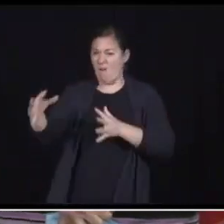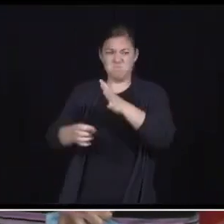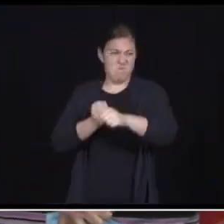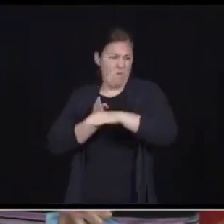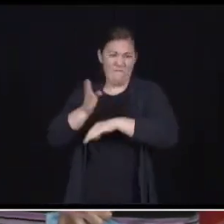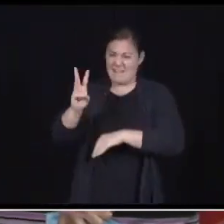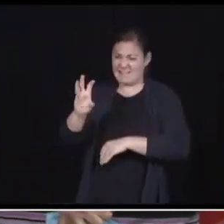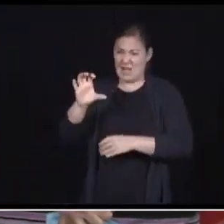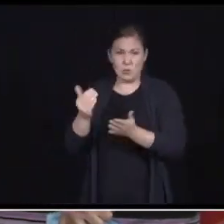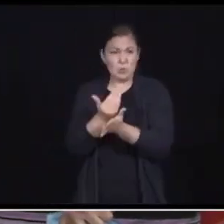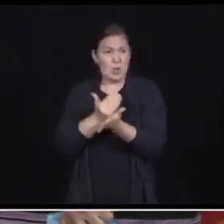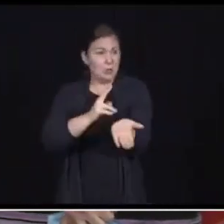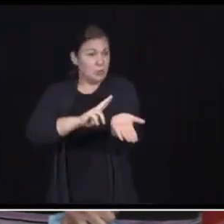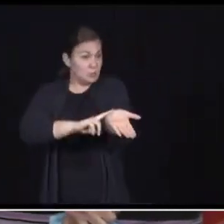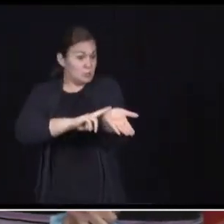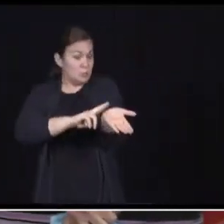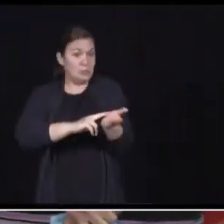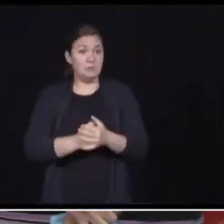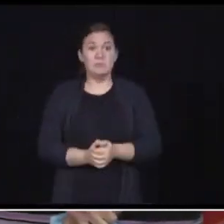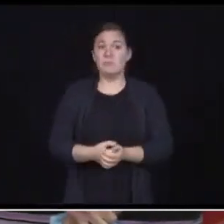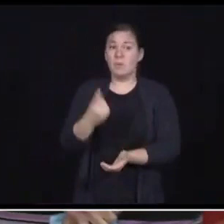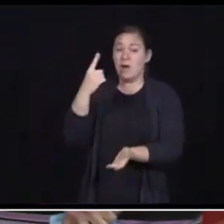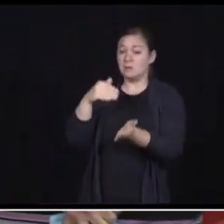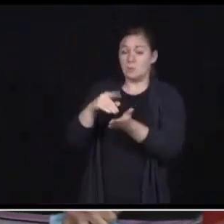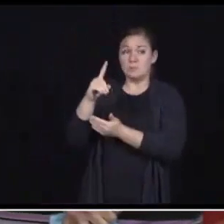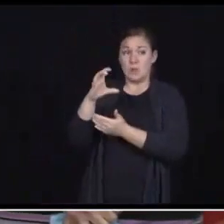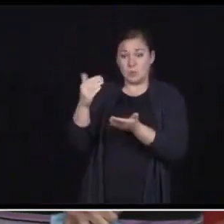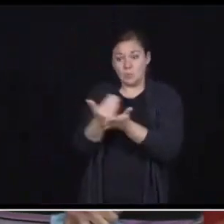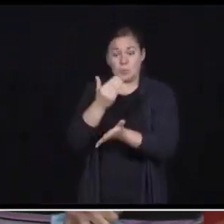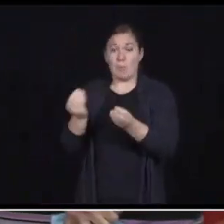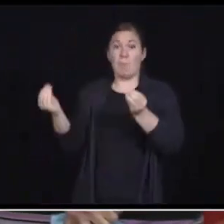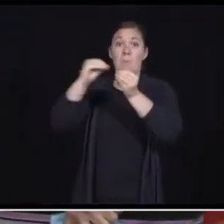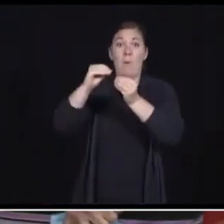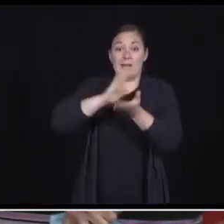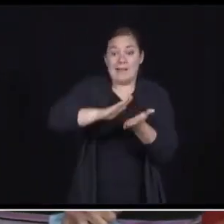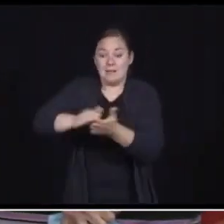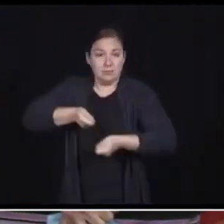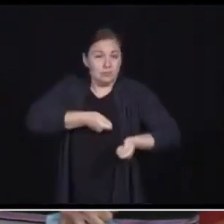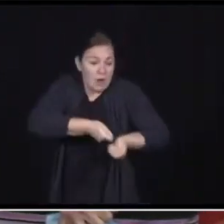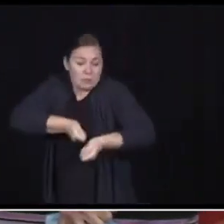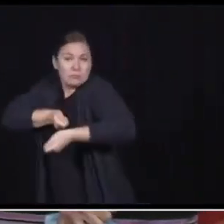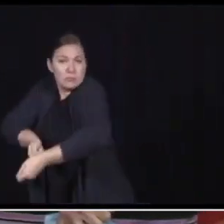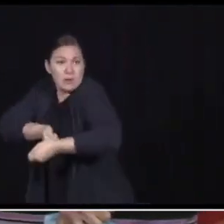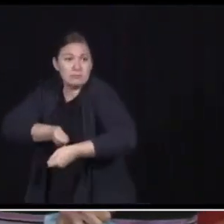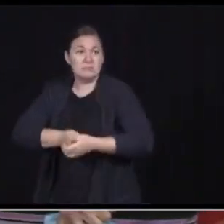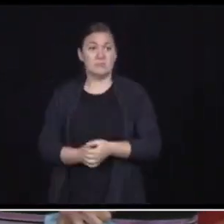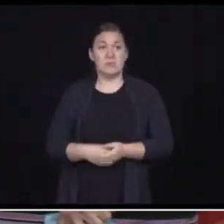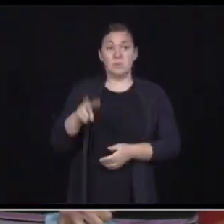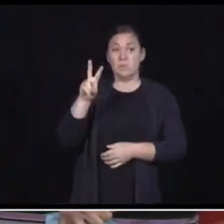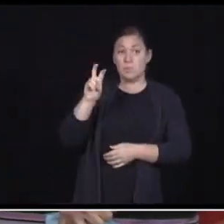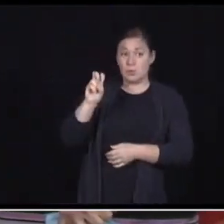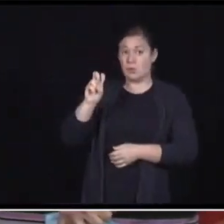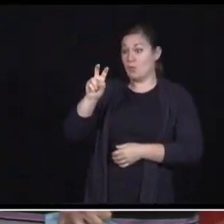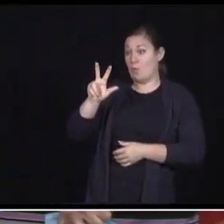our schools. We added 1100 new cleaners in our schools. And invested $234 million to